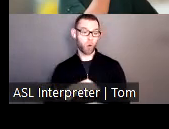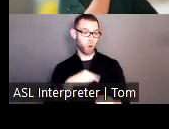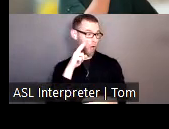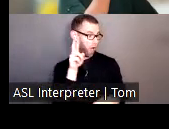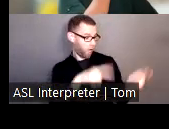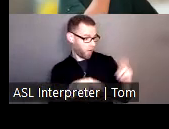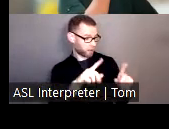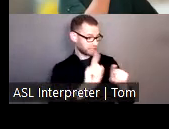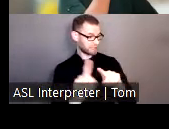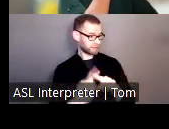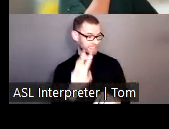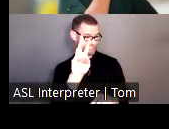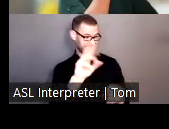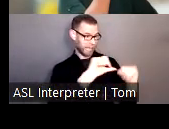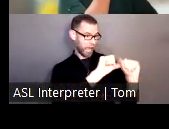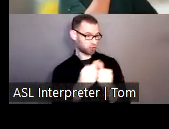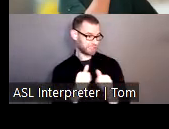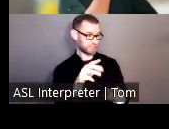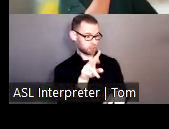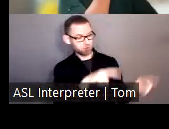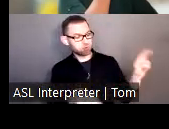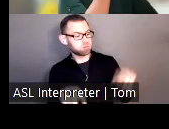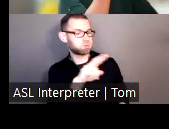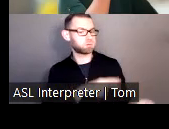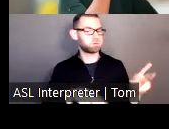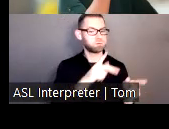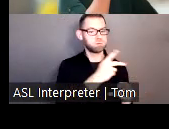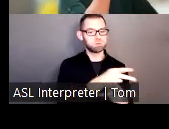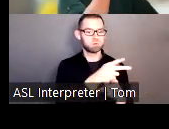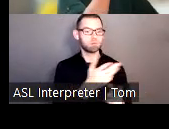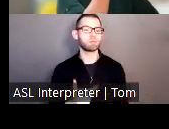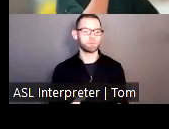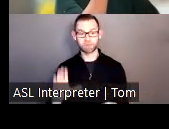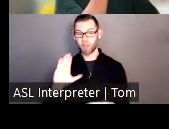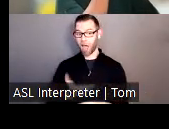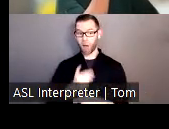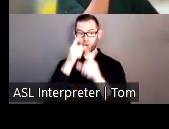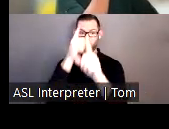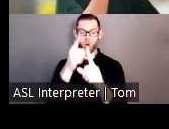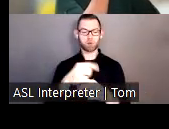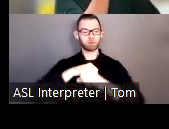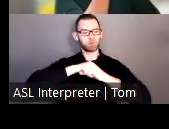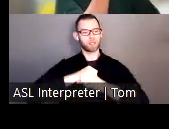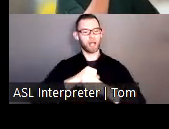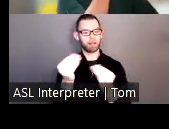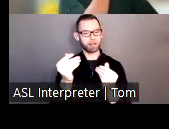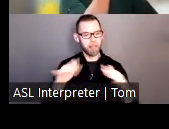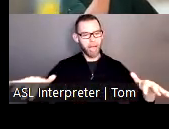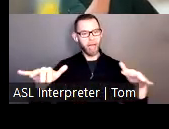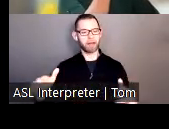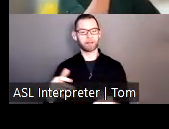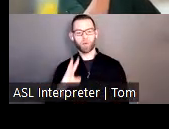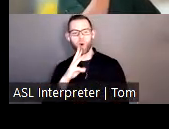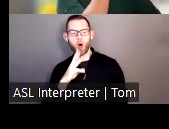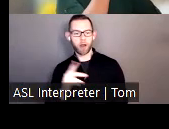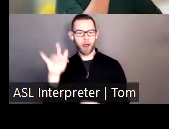And our mission is to protect the Commonwealth land, water, air and wildlife, and also plan